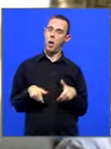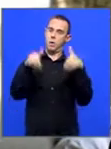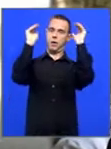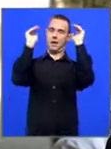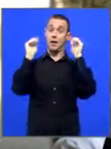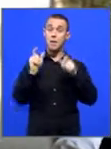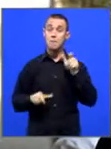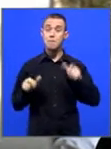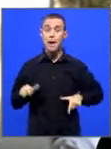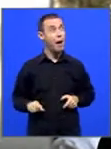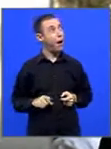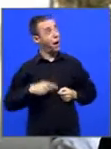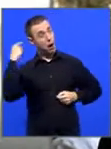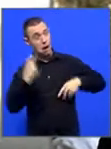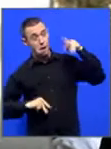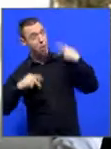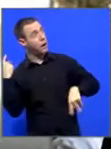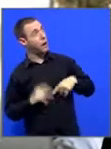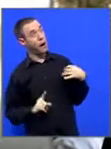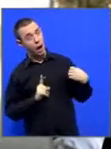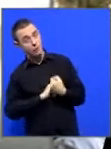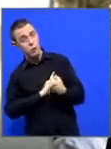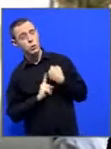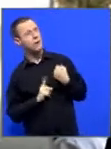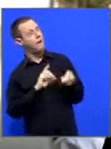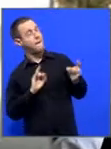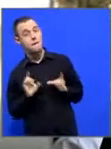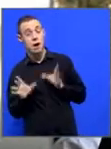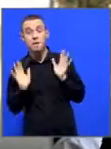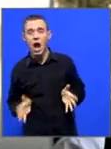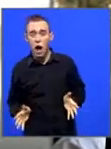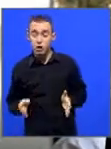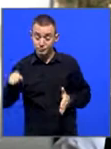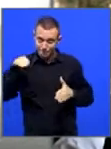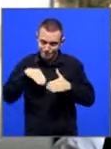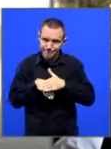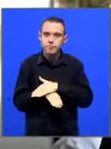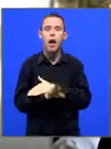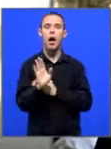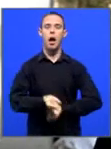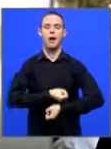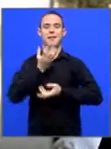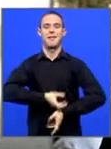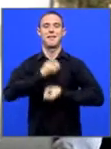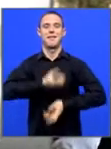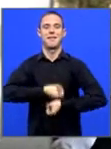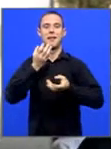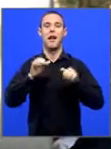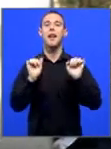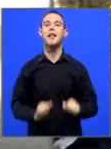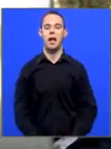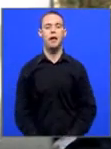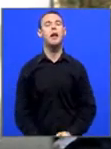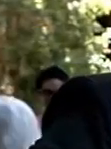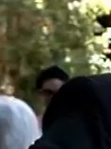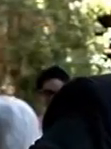that's what partly inspired me to start an institute for healing of memories to create safe and sacred spaces where people